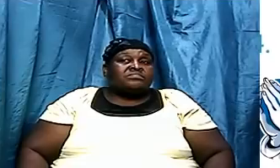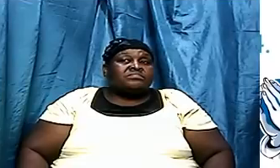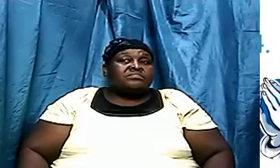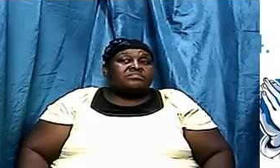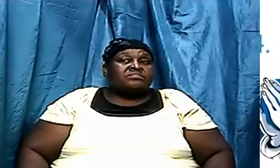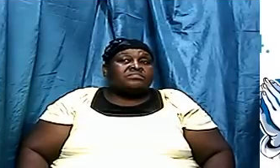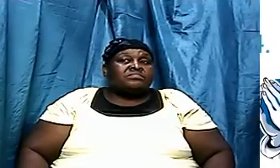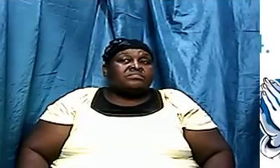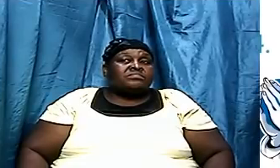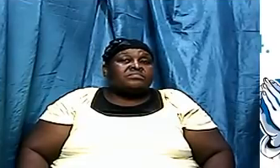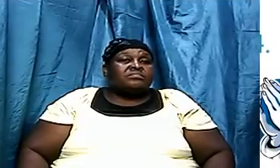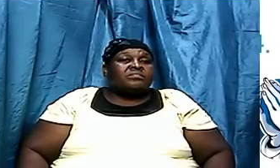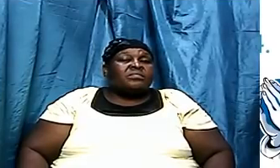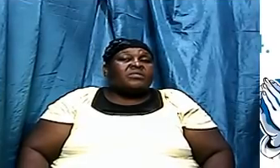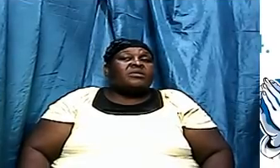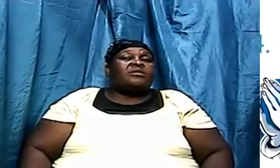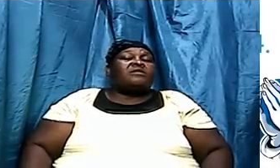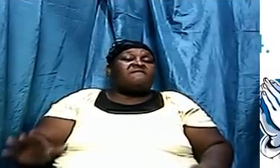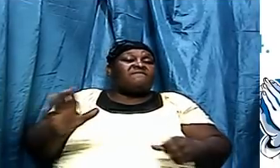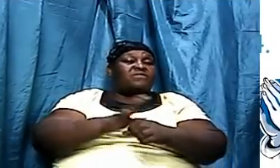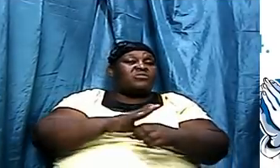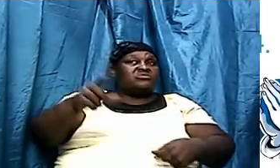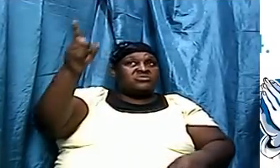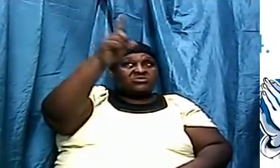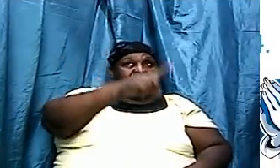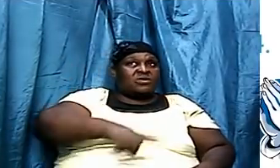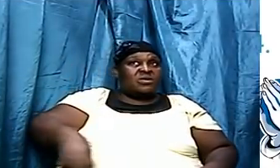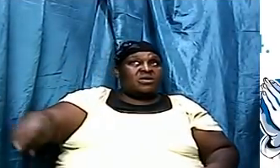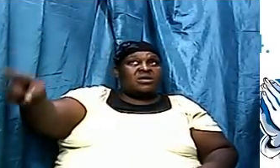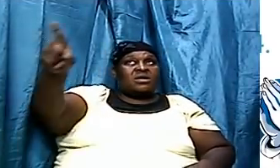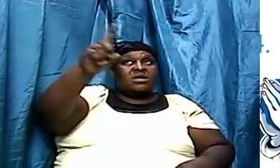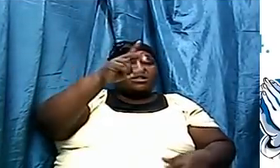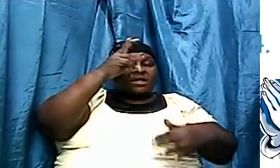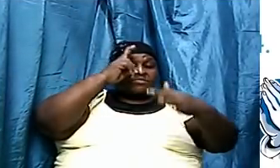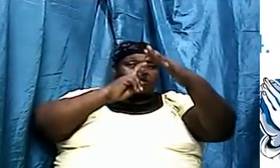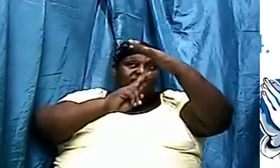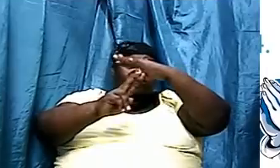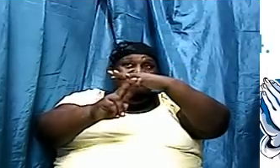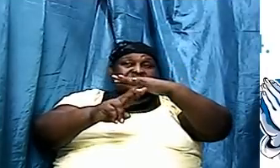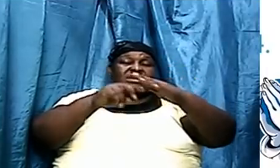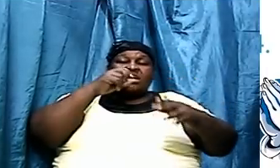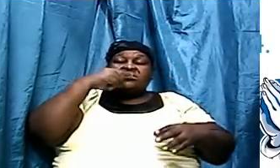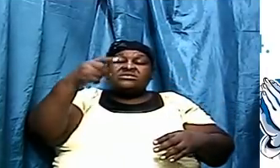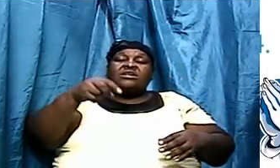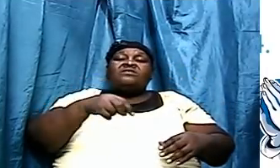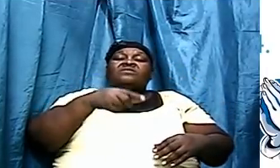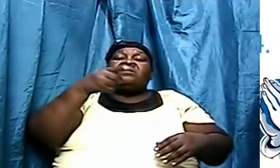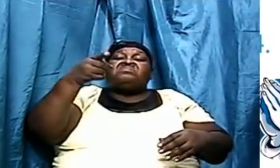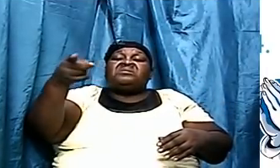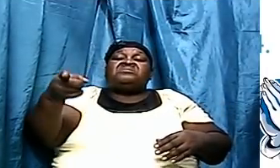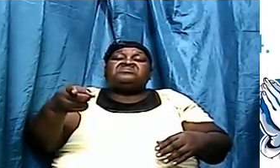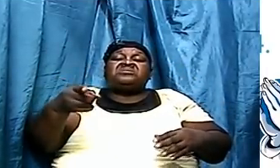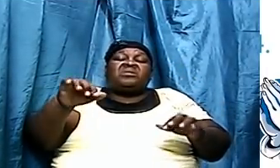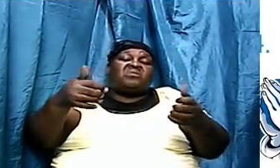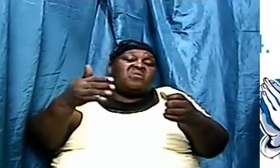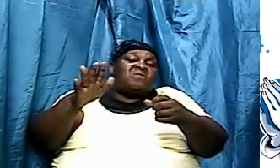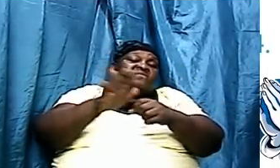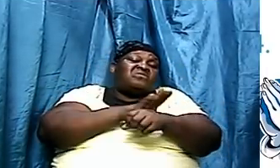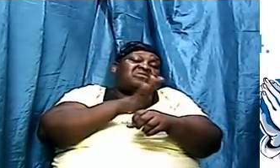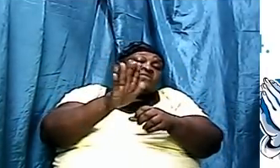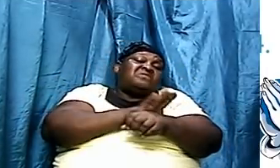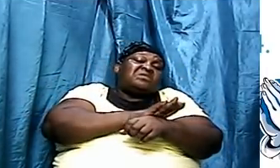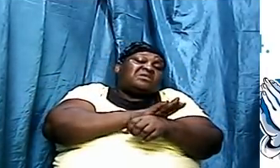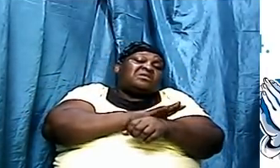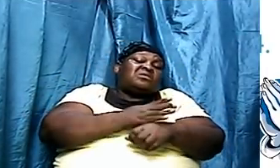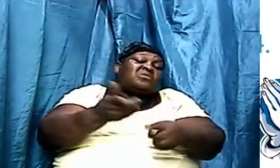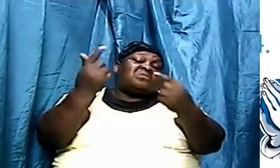prophecy bring it full circle and come back round to Bible and talk about prophecy and tell you this from that time how it was fulfilled and come to pass during